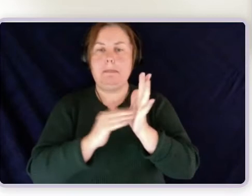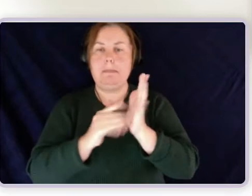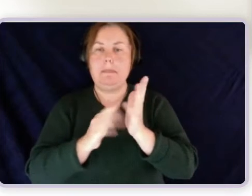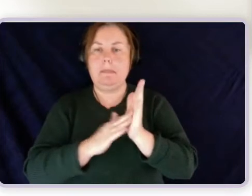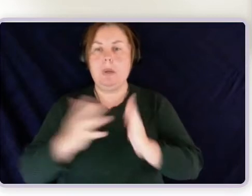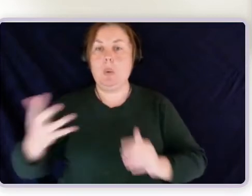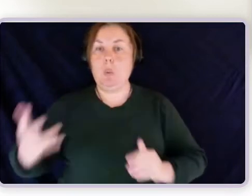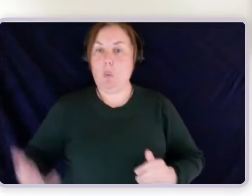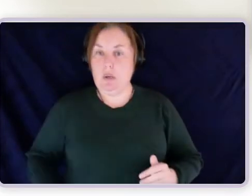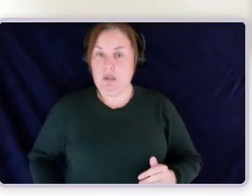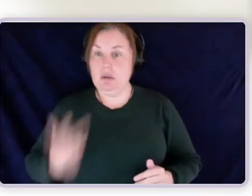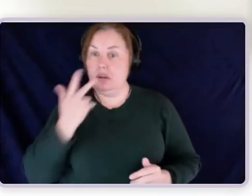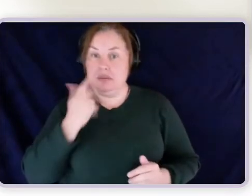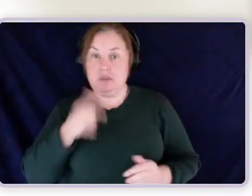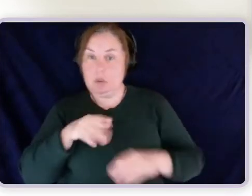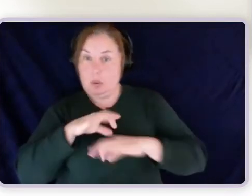for this test.